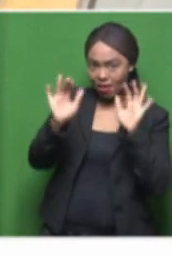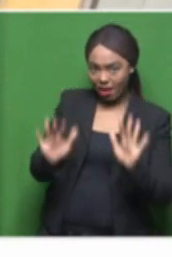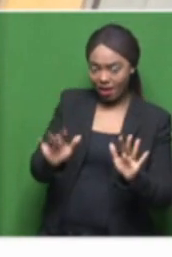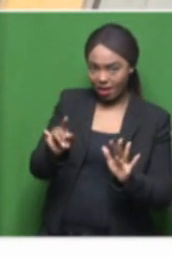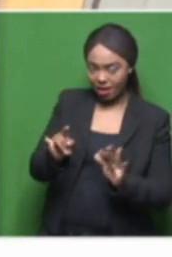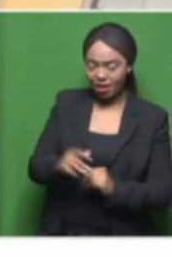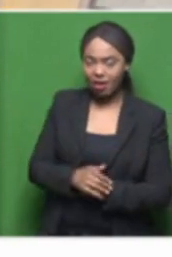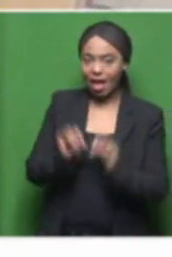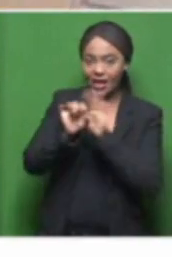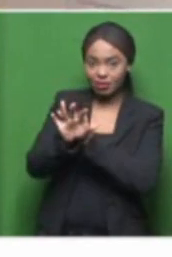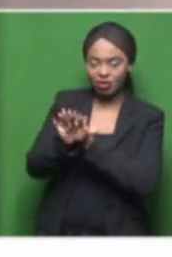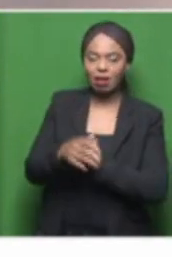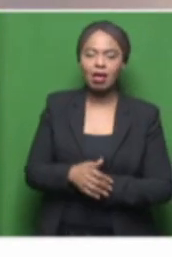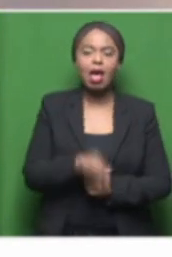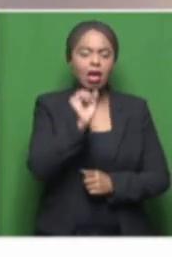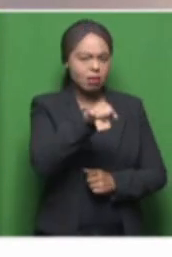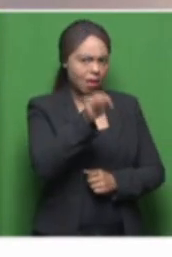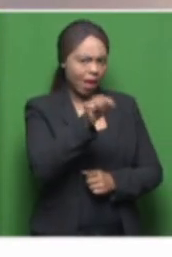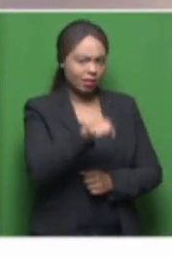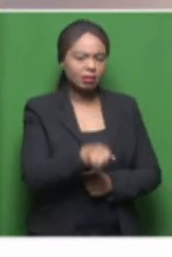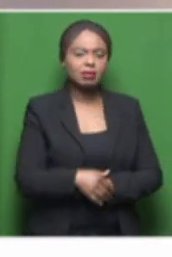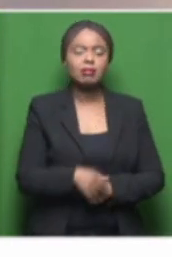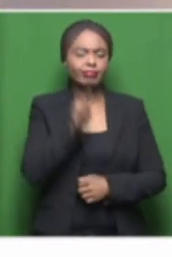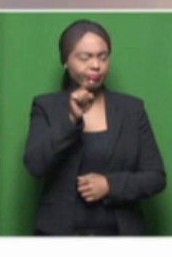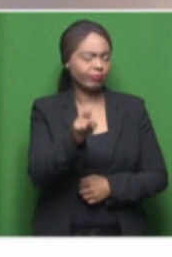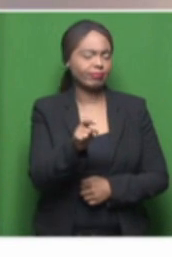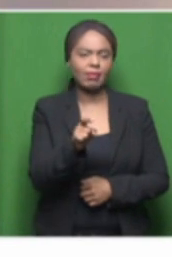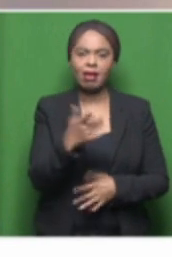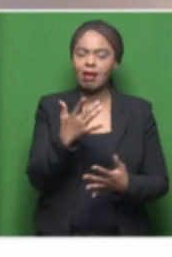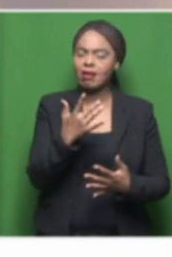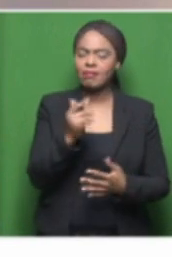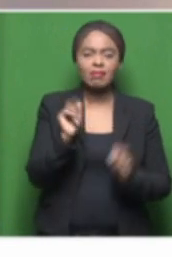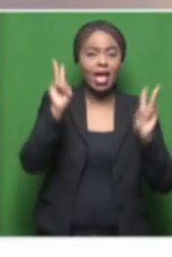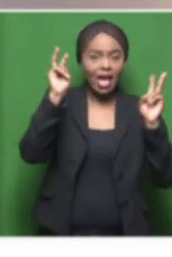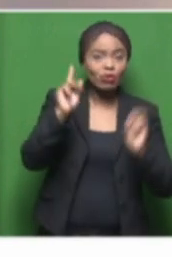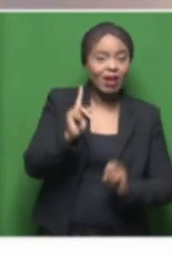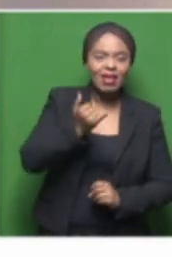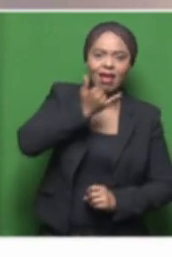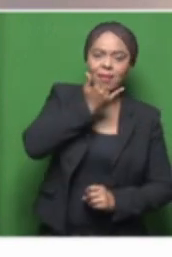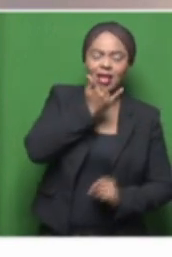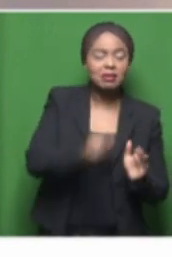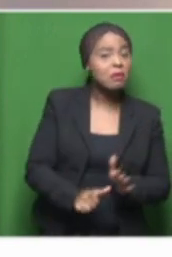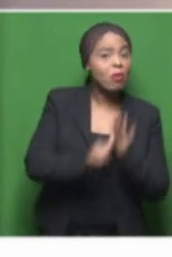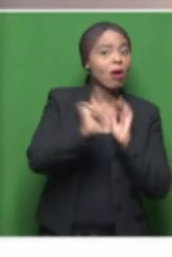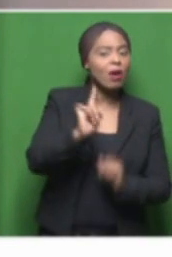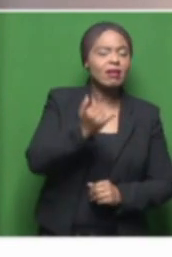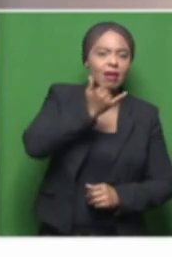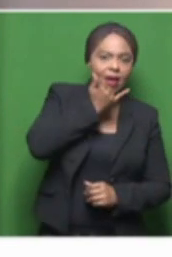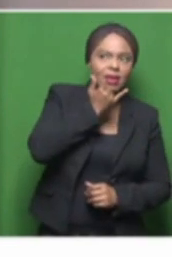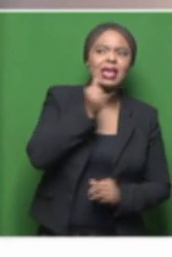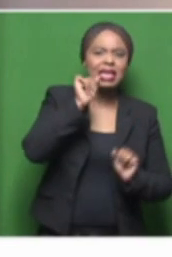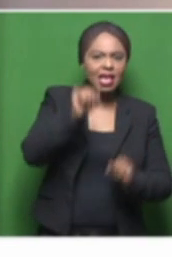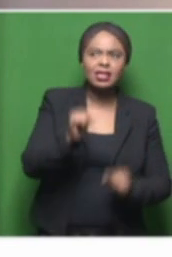Yeah, it's about happiness, man. You know, I think that everyone wants to be happy, but, you know, we get distracted